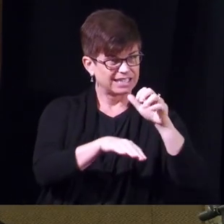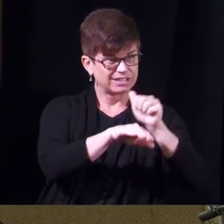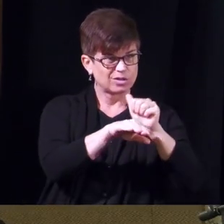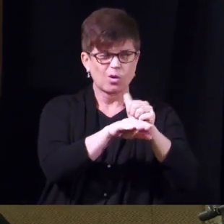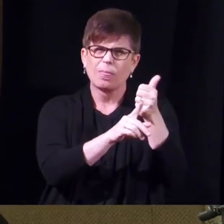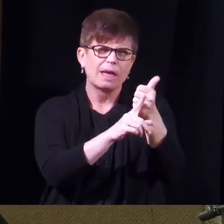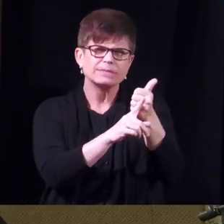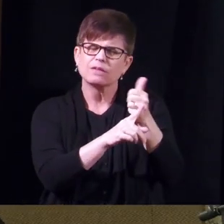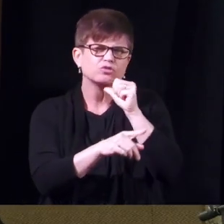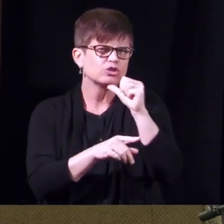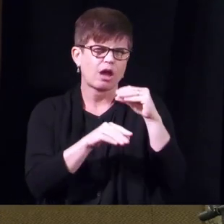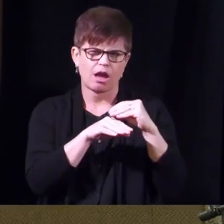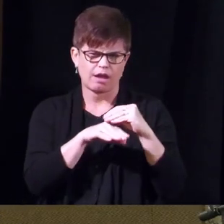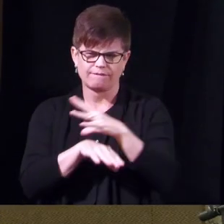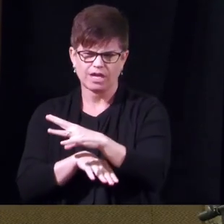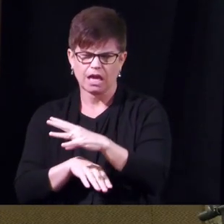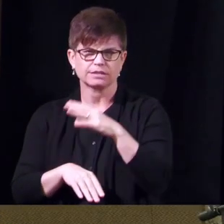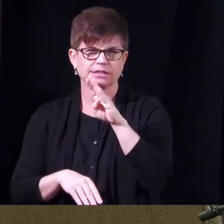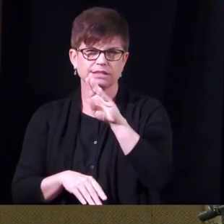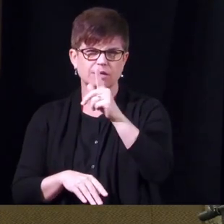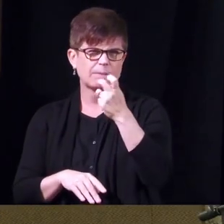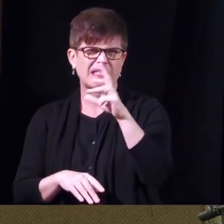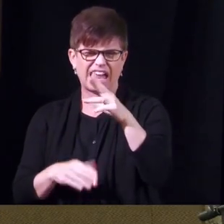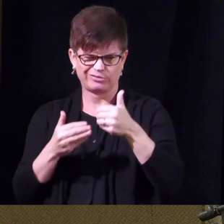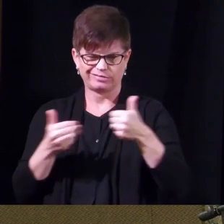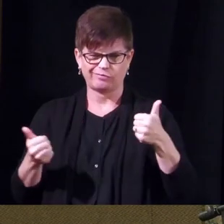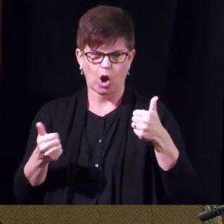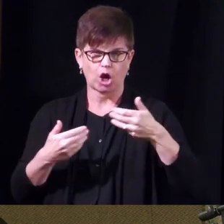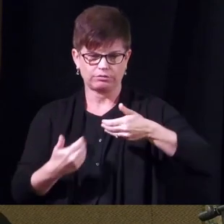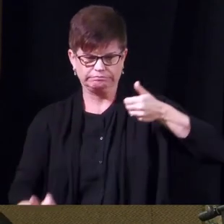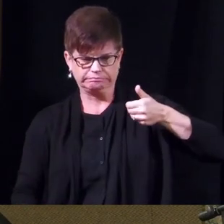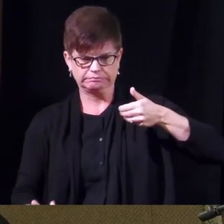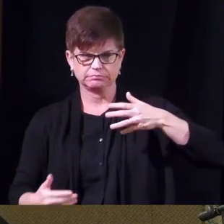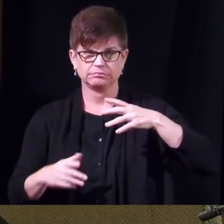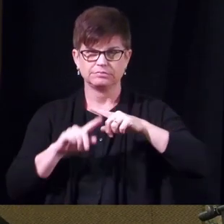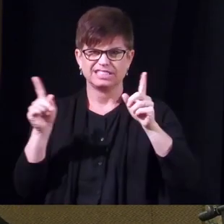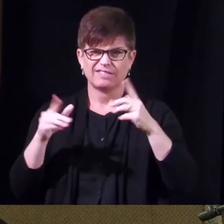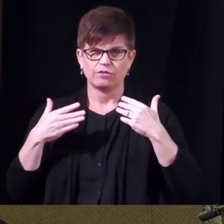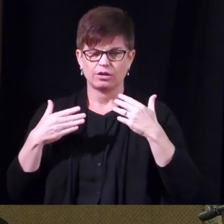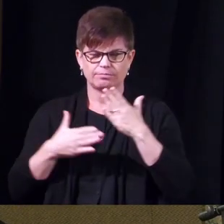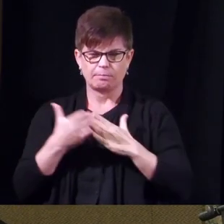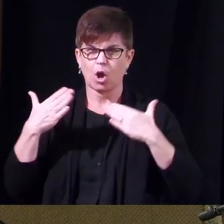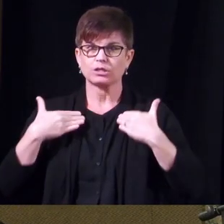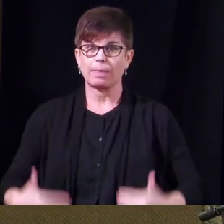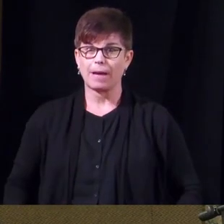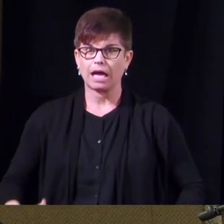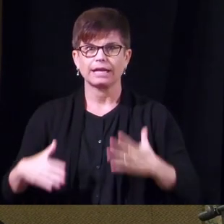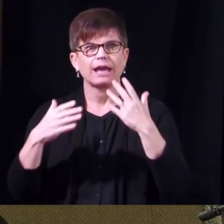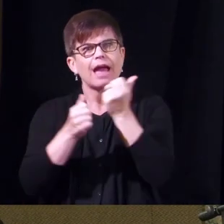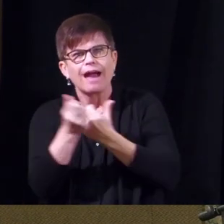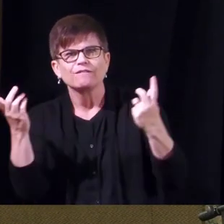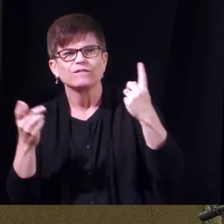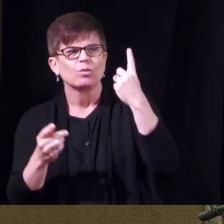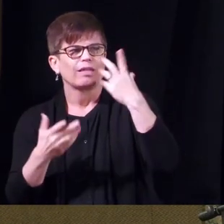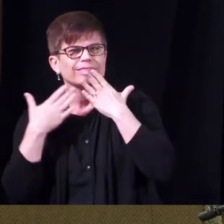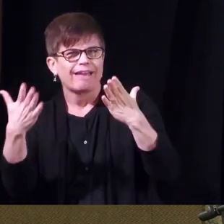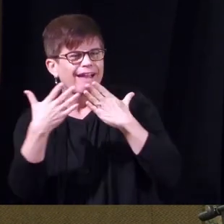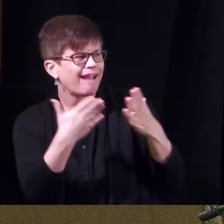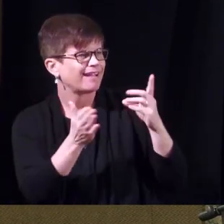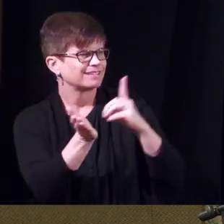shouldn't affect the bladder uh they're pretty far away actually great thank you everybody thank dr samowitz